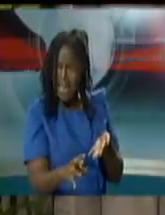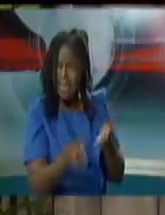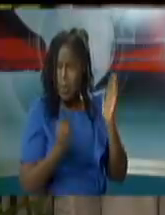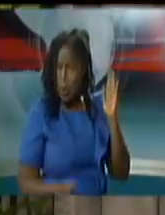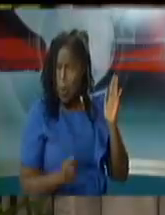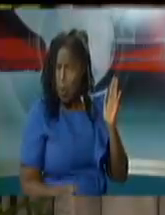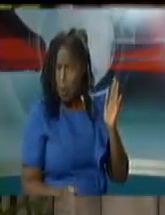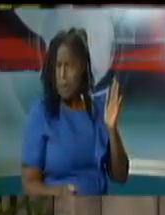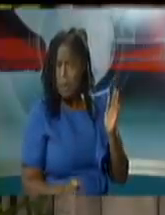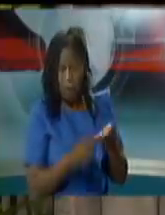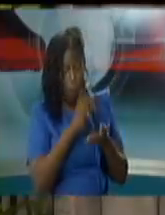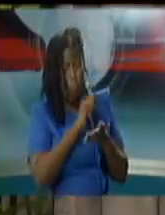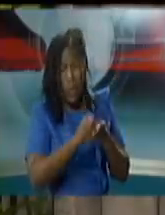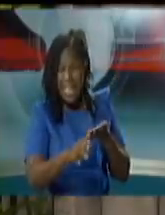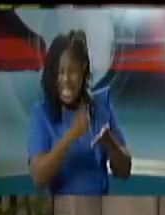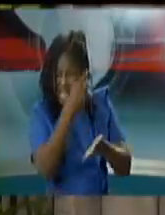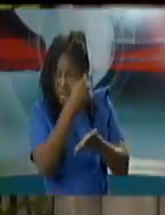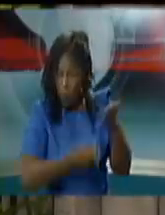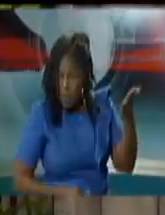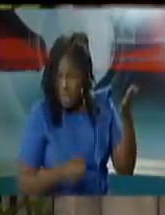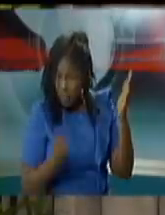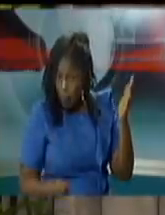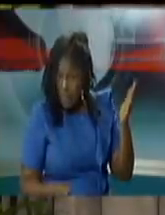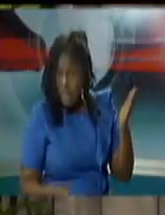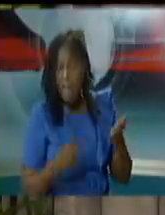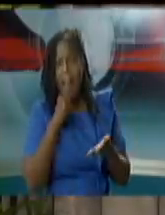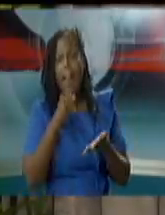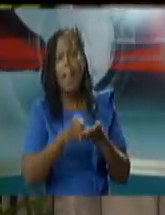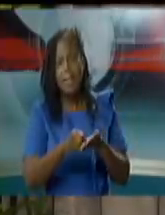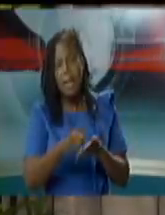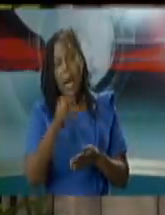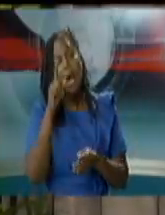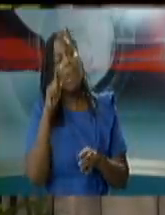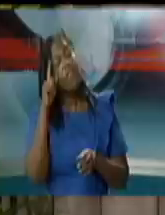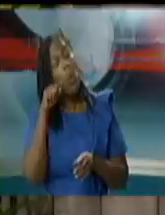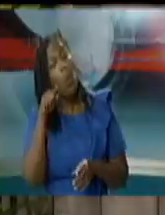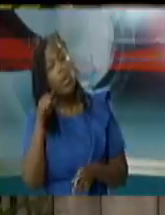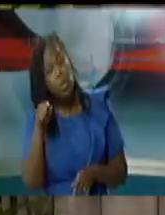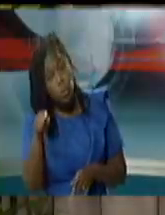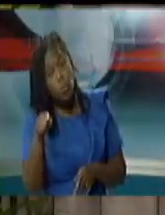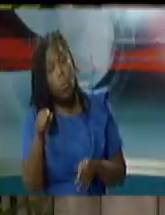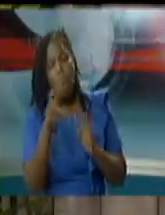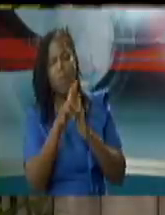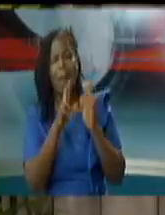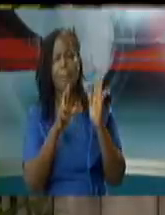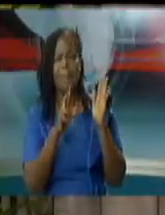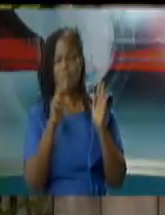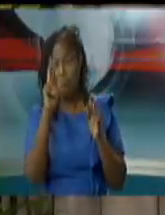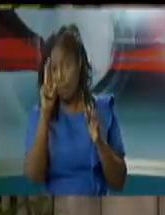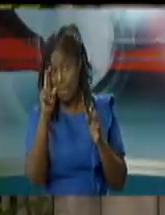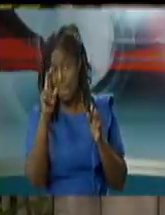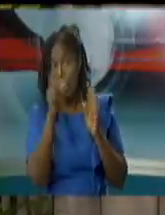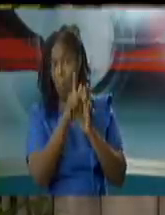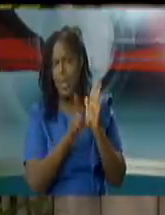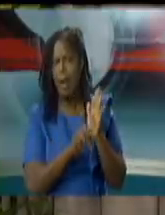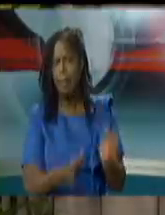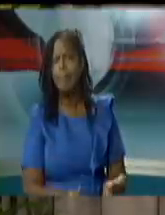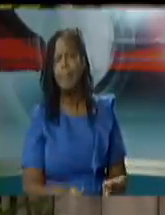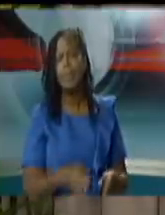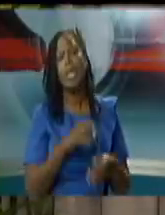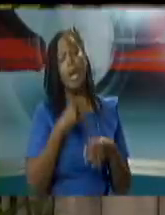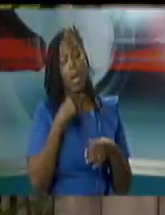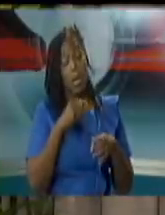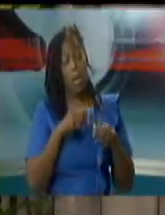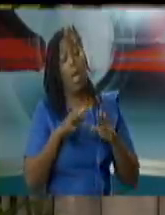i drafted the letter myself and i put it there so that the population could be assured that if the